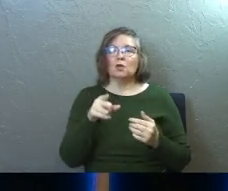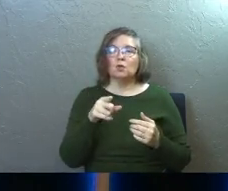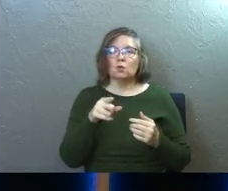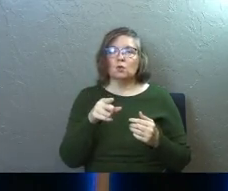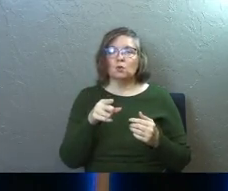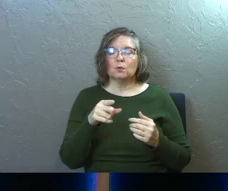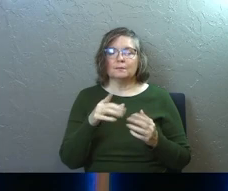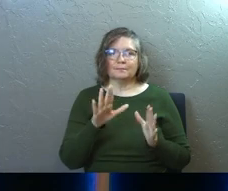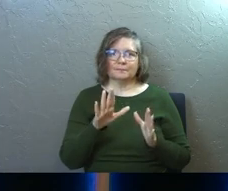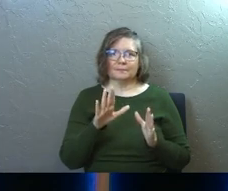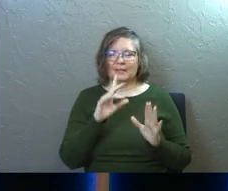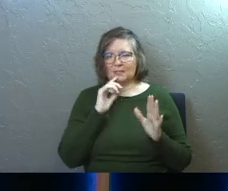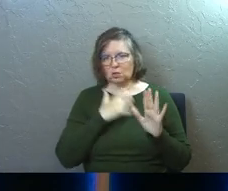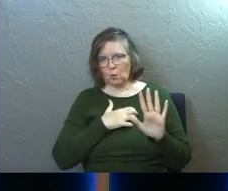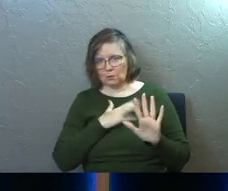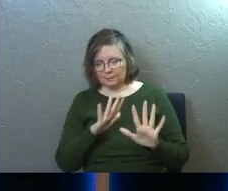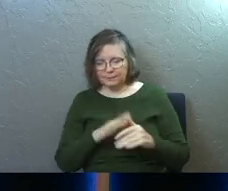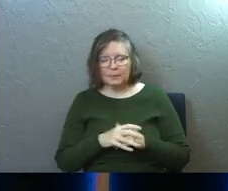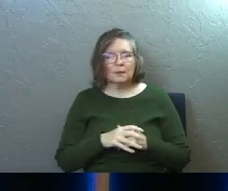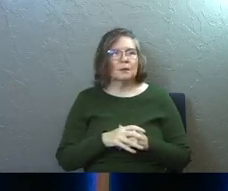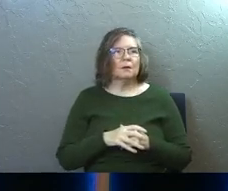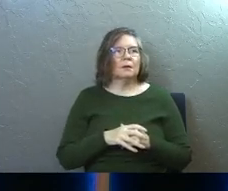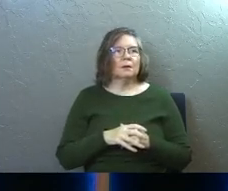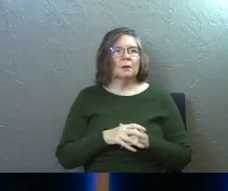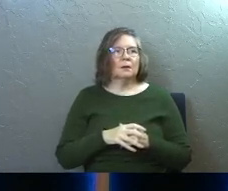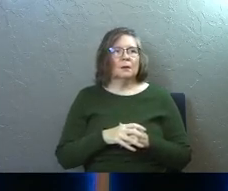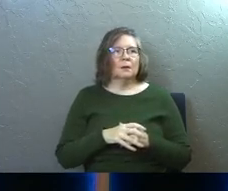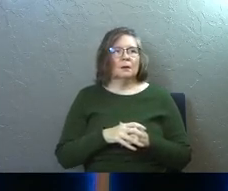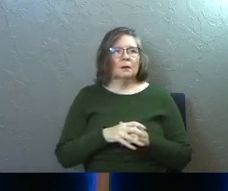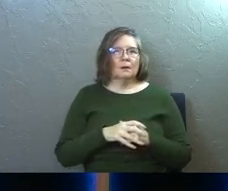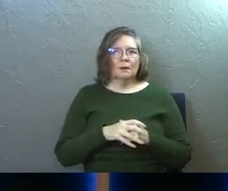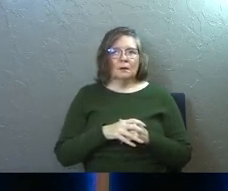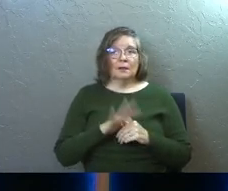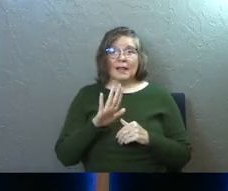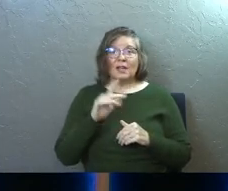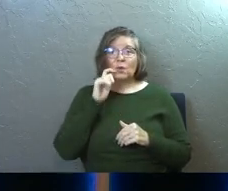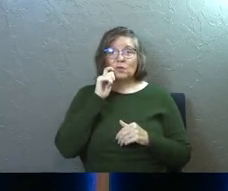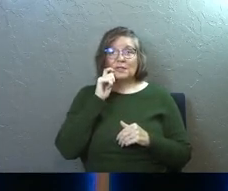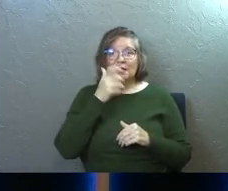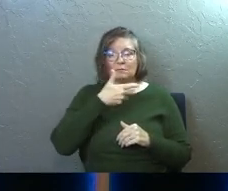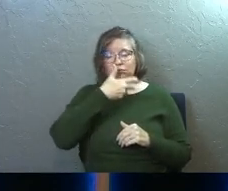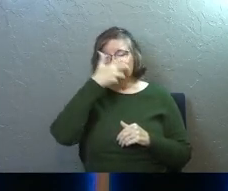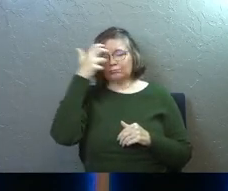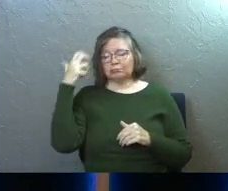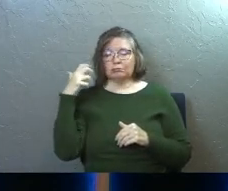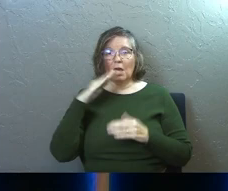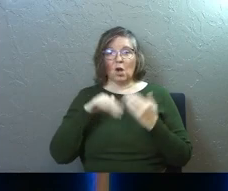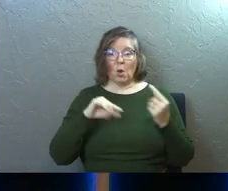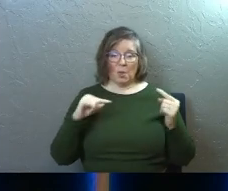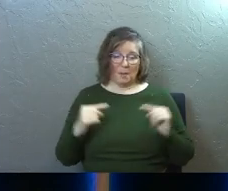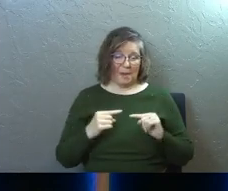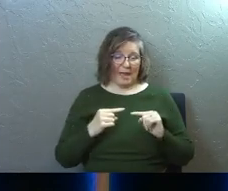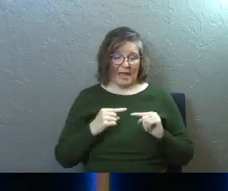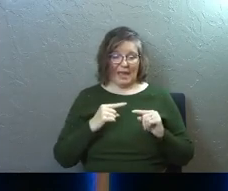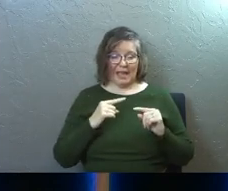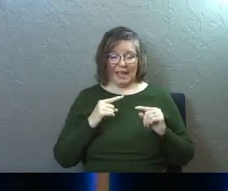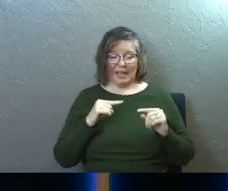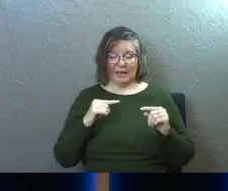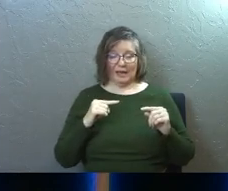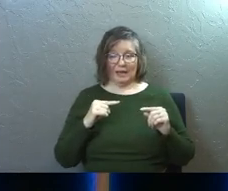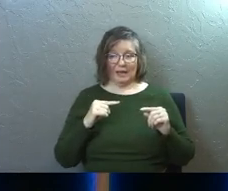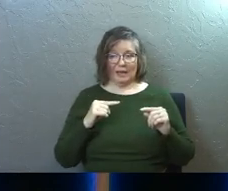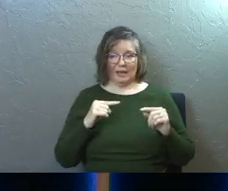would peel your, this is gross, but it's almost like you would peel your skin off and all your pain receptors